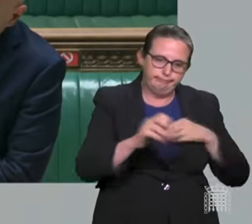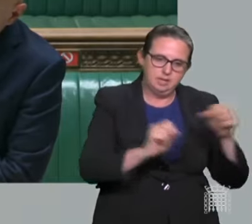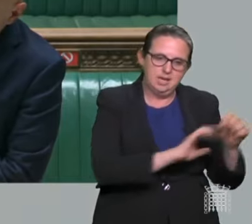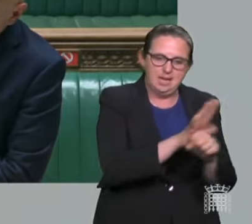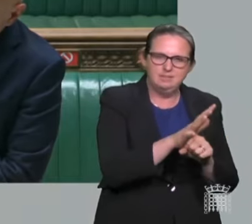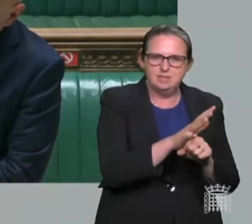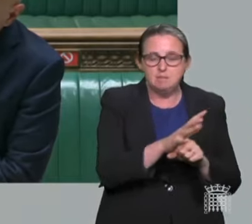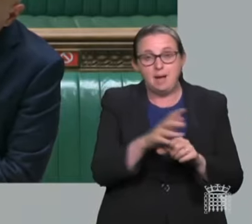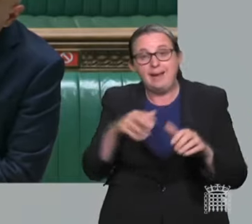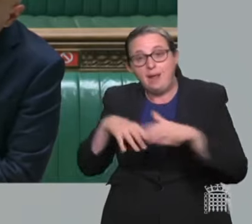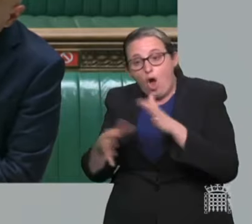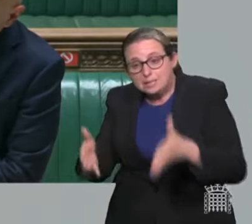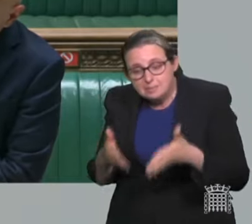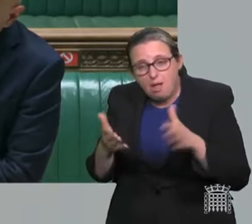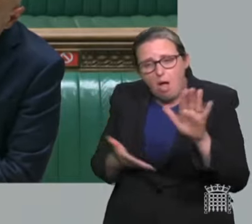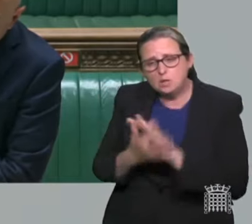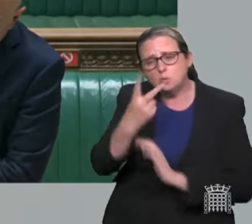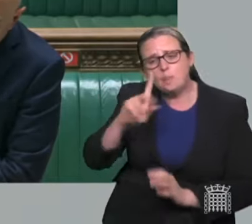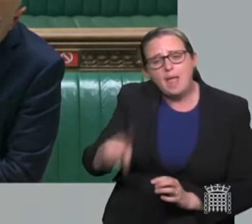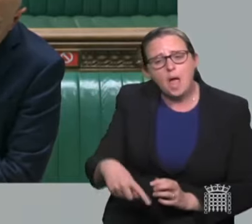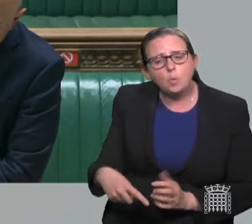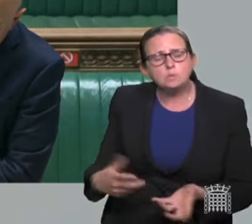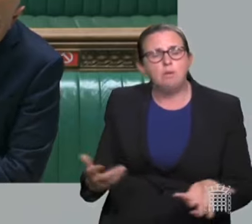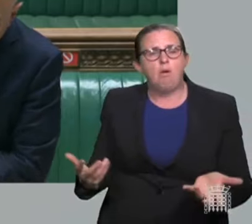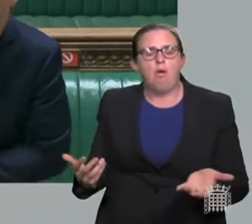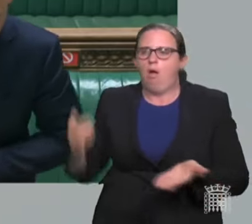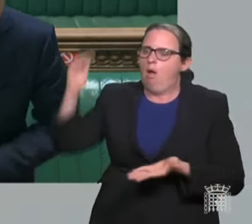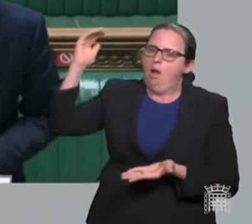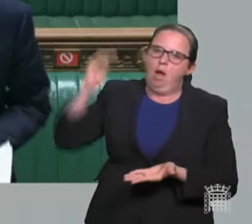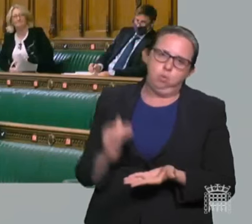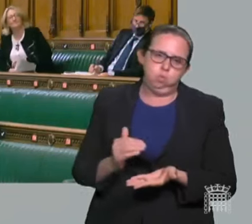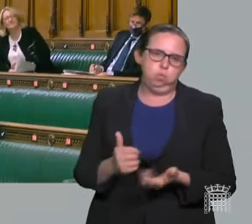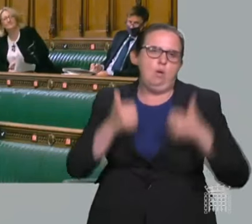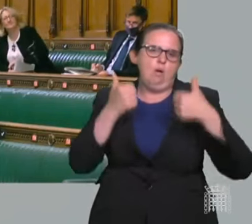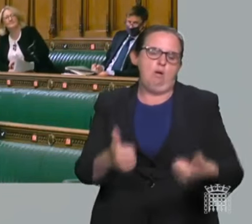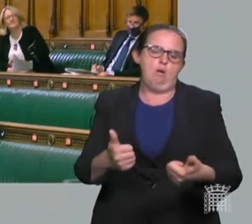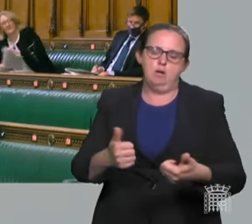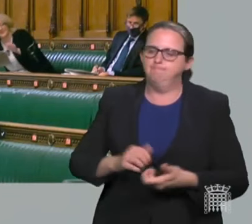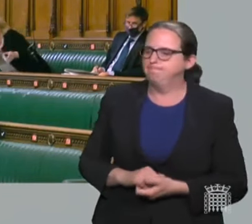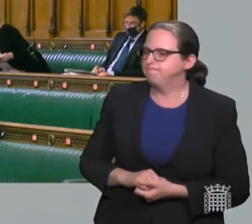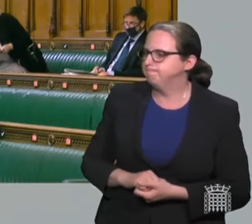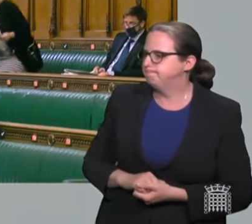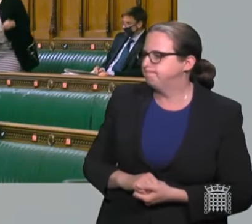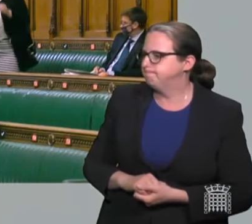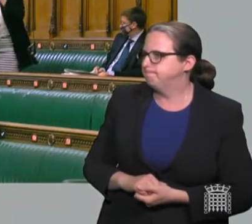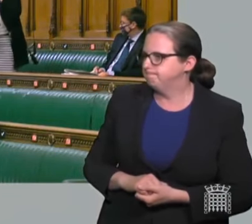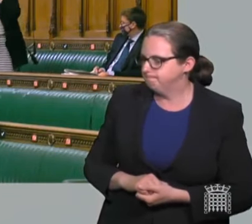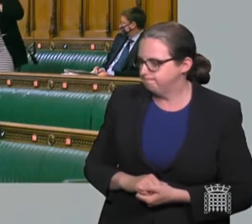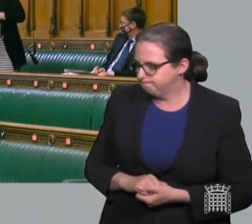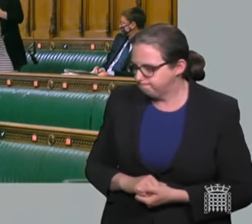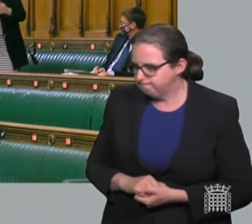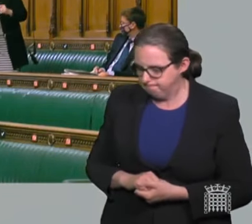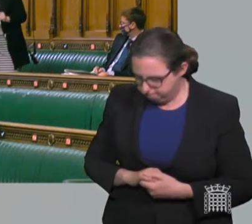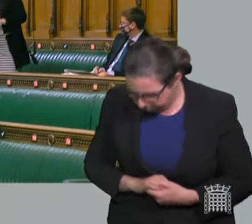which is far, far lower than what we've seen before when we had such a high case rate. Mary Robinson. Thank you, Madam Deputy